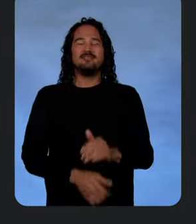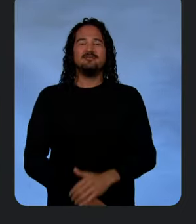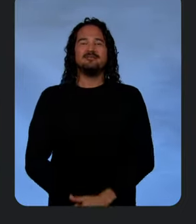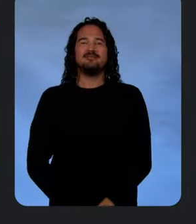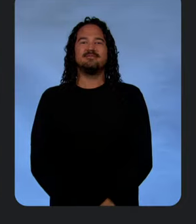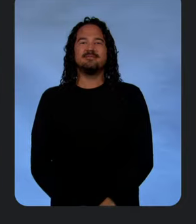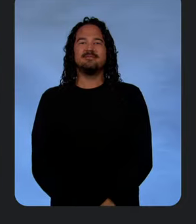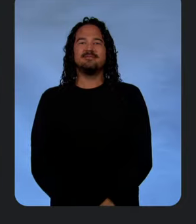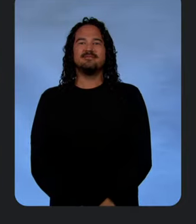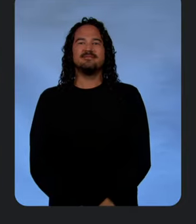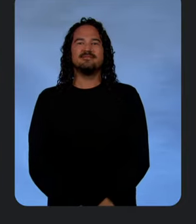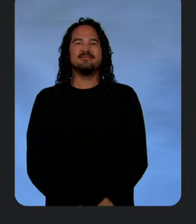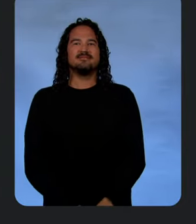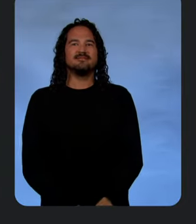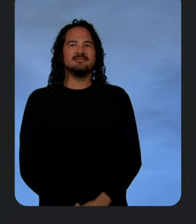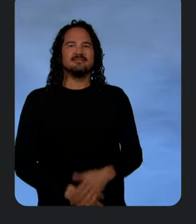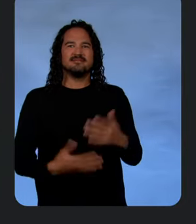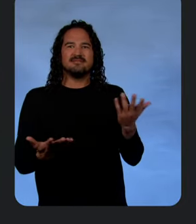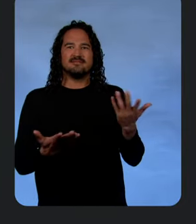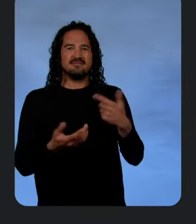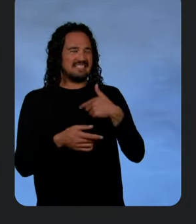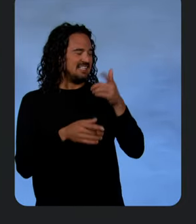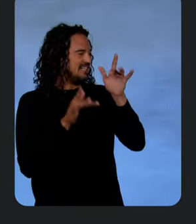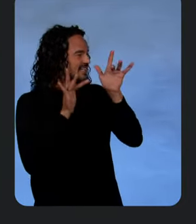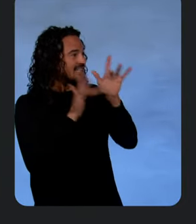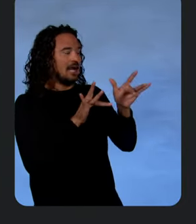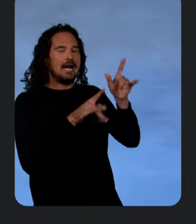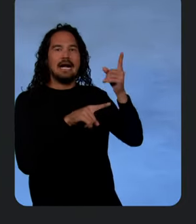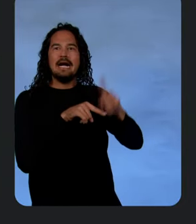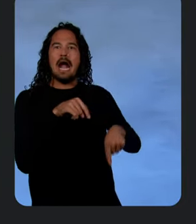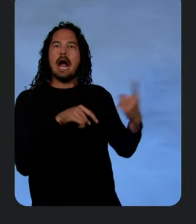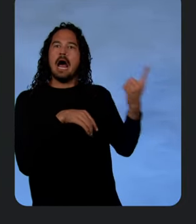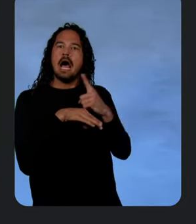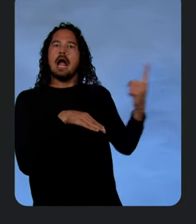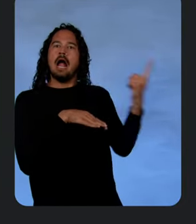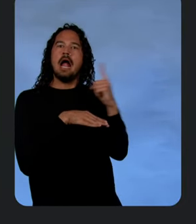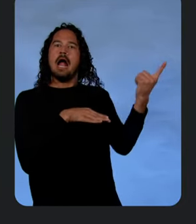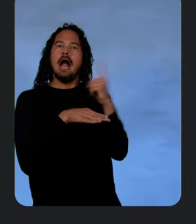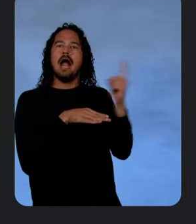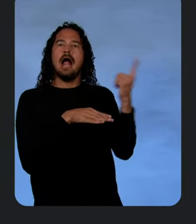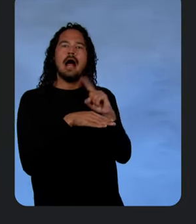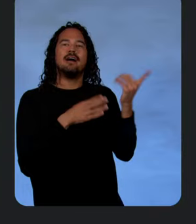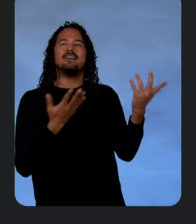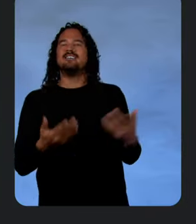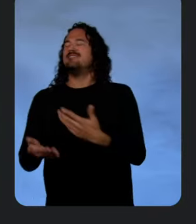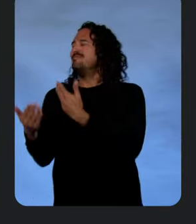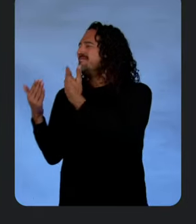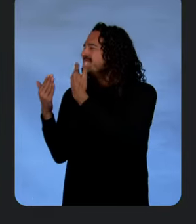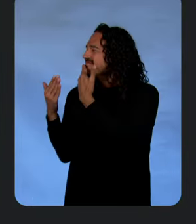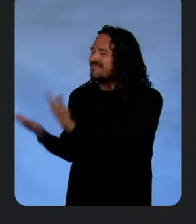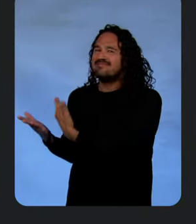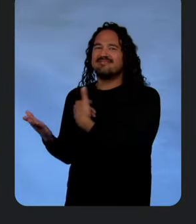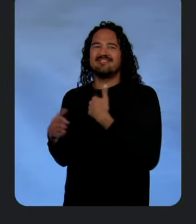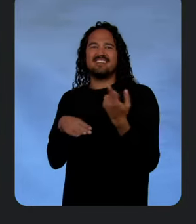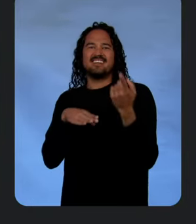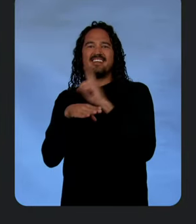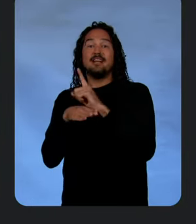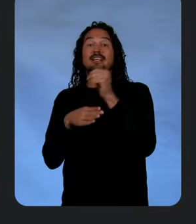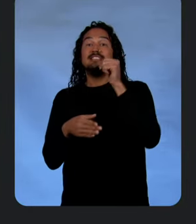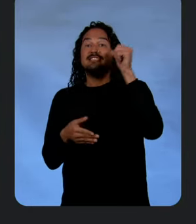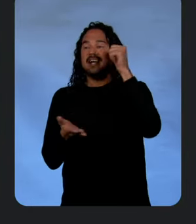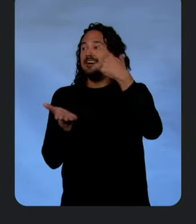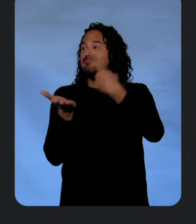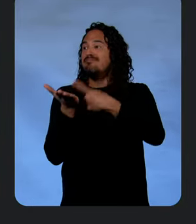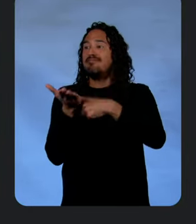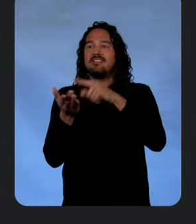Yeah, just can't get you off this stage. Yeah, back again. Back again. Thanks, Richard, and welcome, everybody. So yesterday we heard Thomas